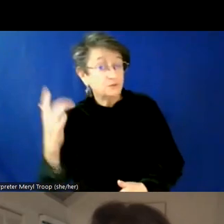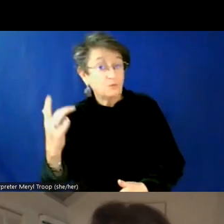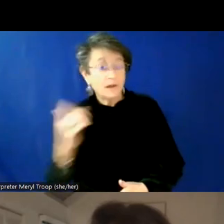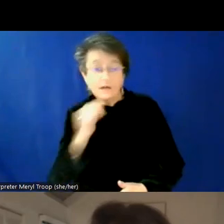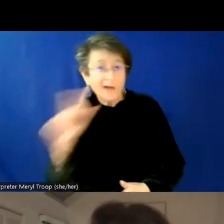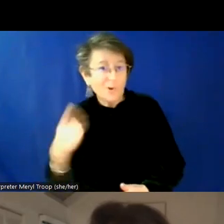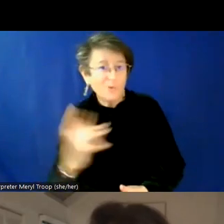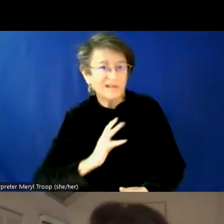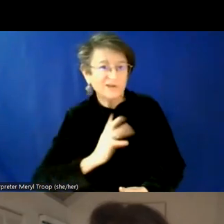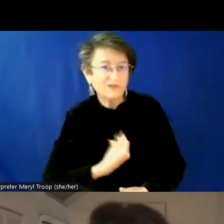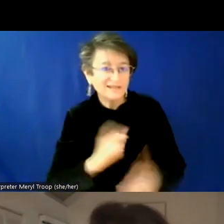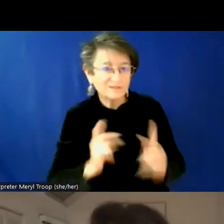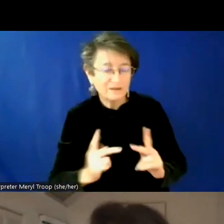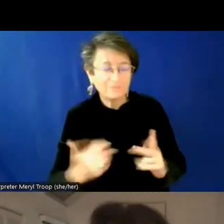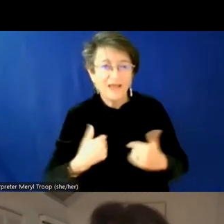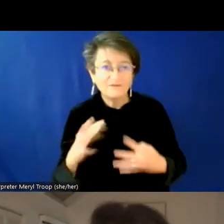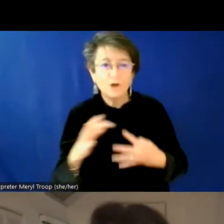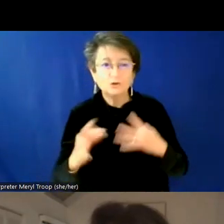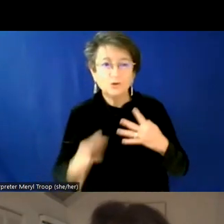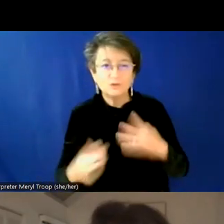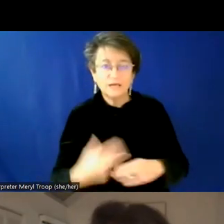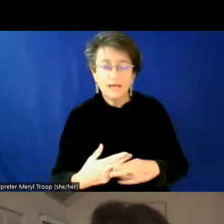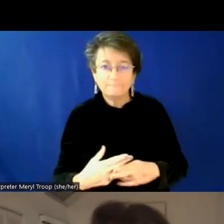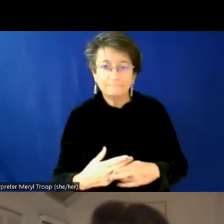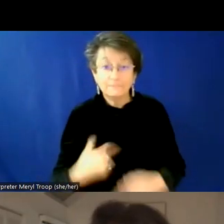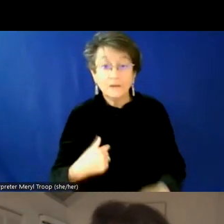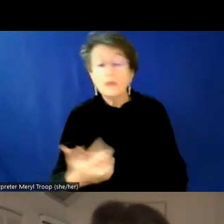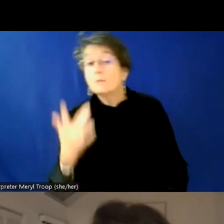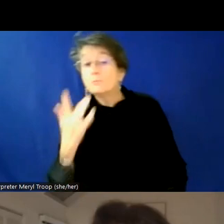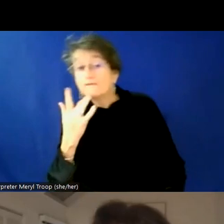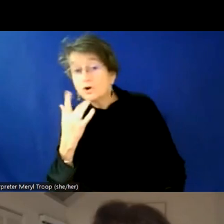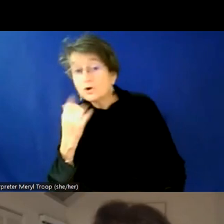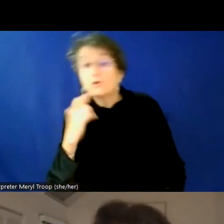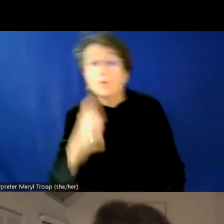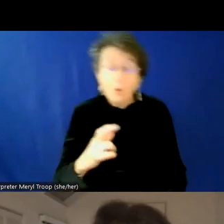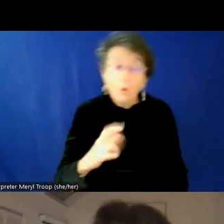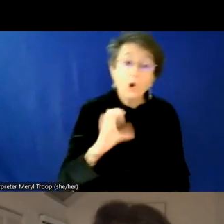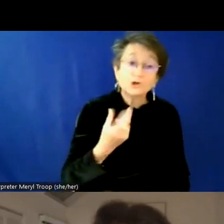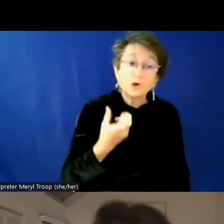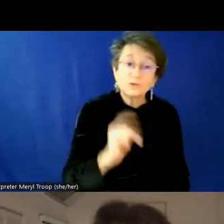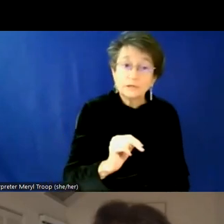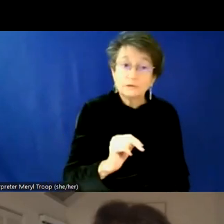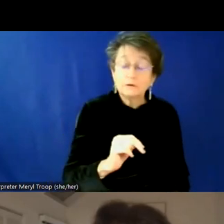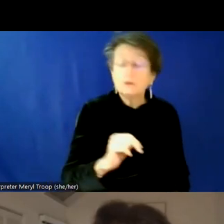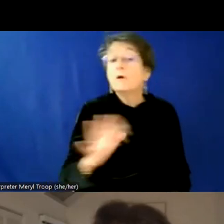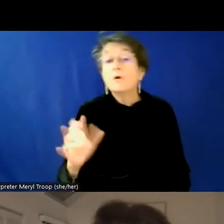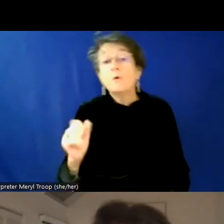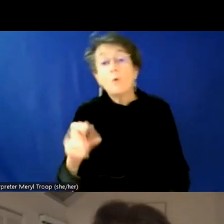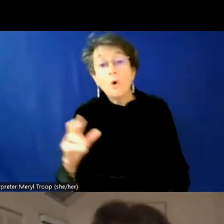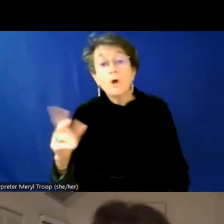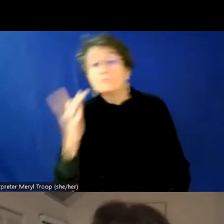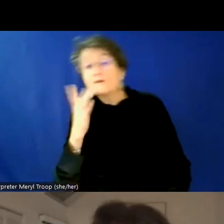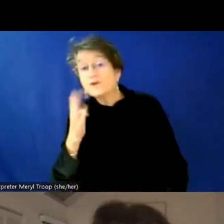forms or in, in databases, we landed on say, well, what preferred or chosen or preferred slash chosen is a great way of thinking about this. Um,